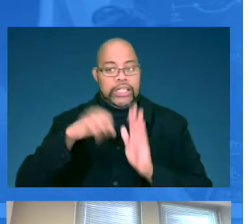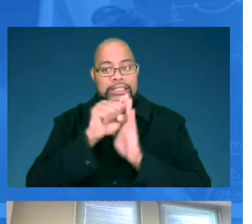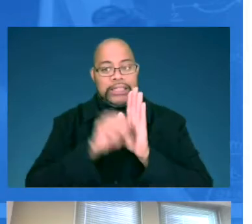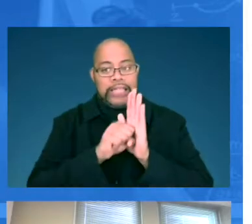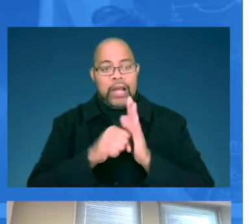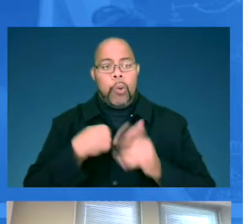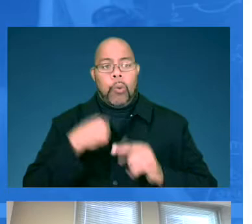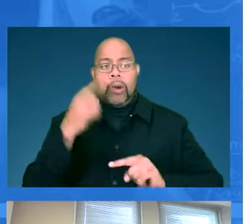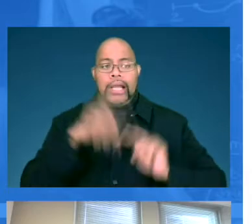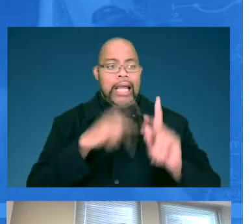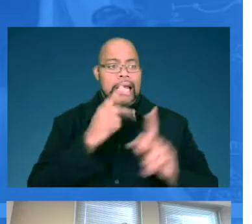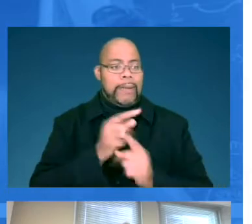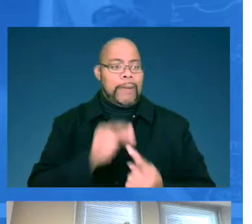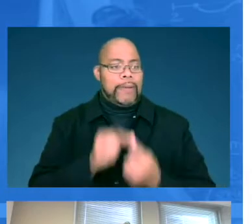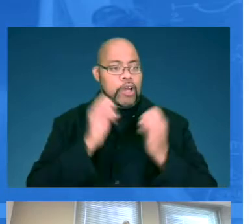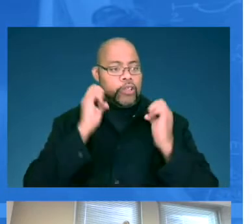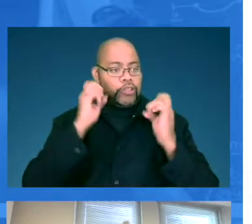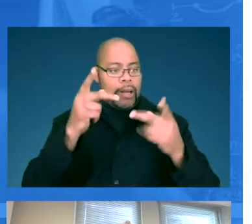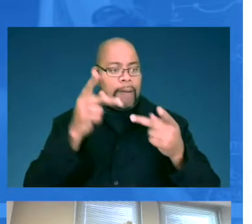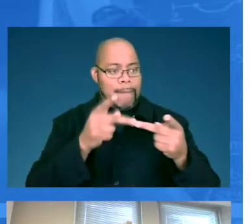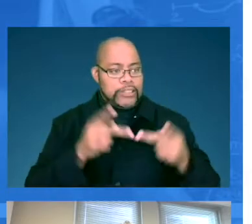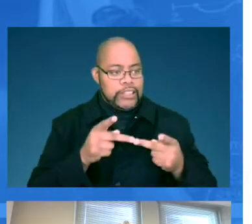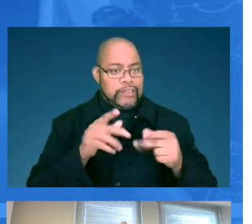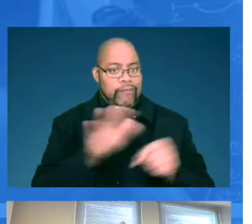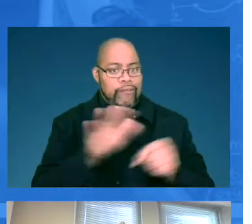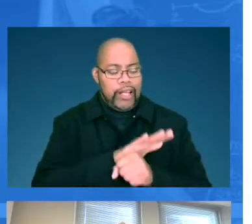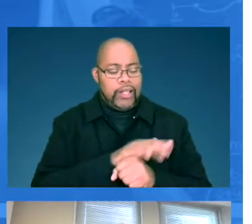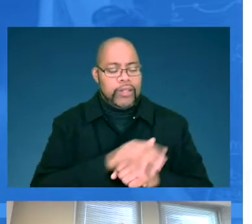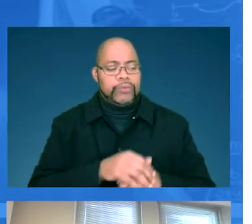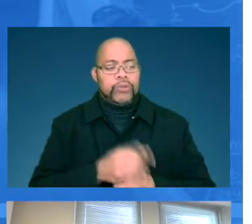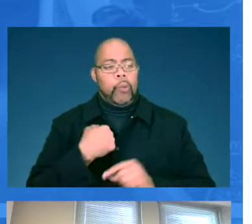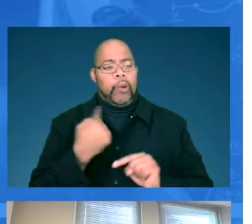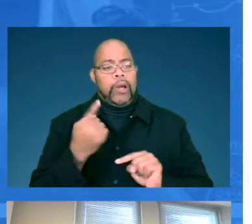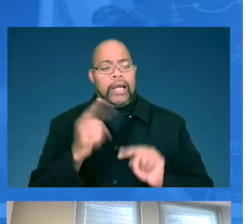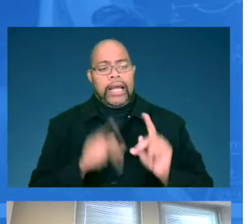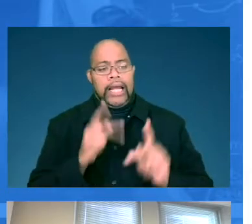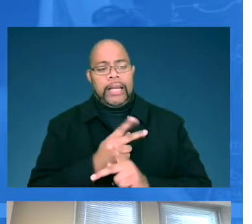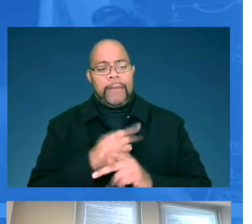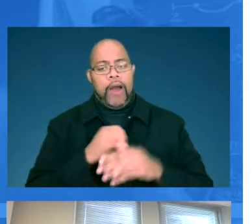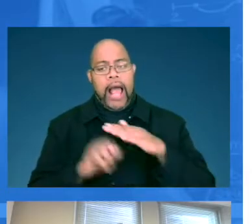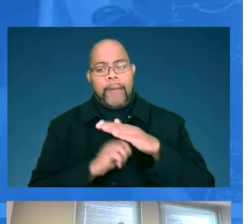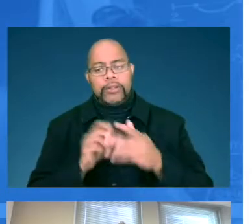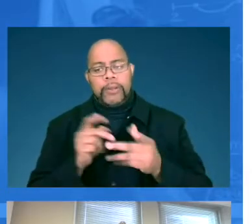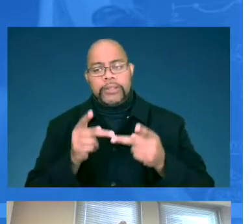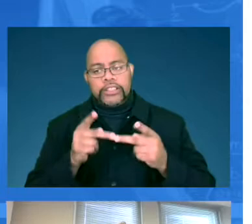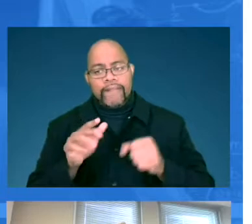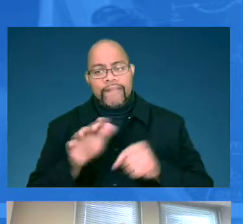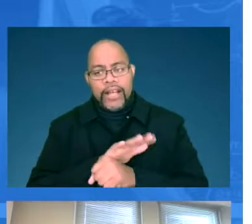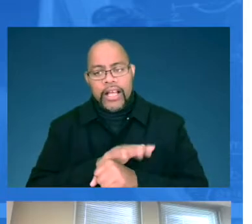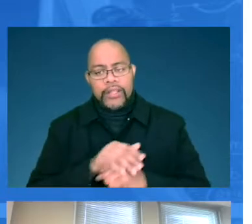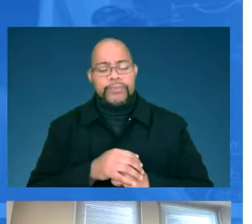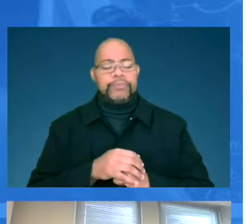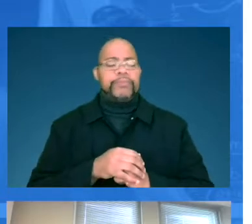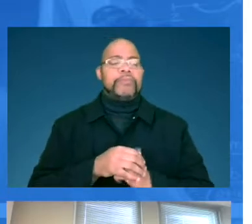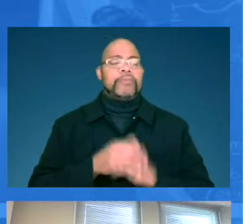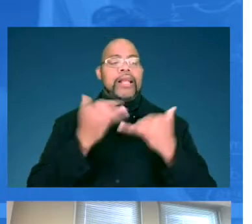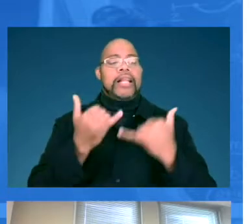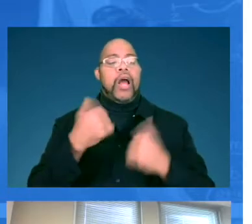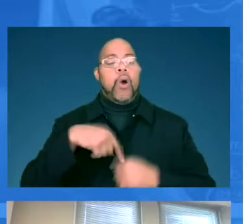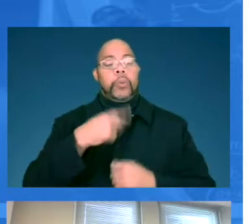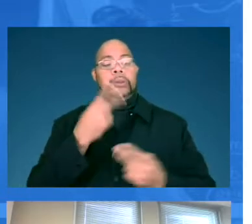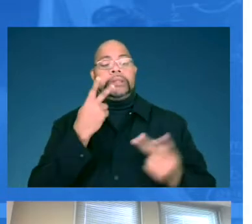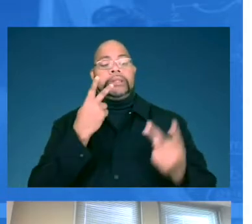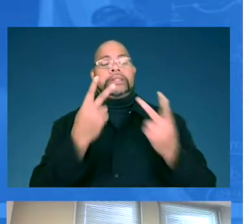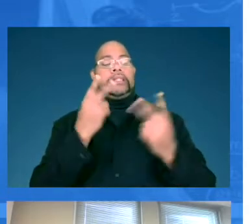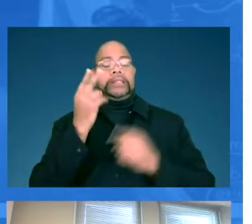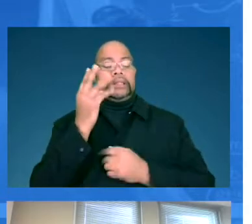our state. We cannot keep our special education positions filled. We cannot keep our elementary positions filled. Now we